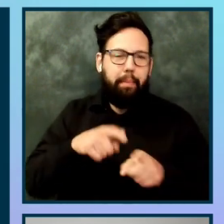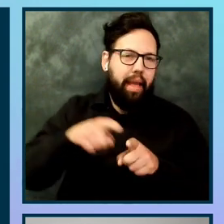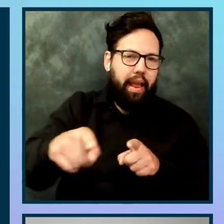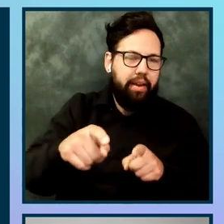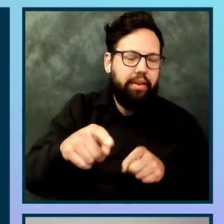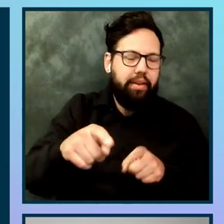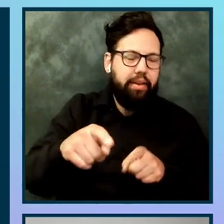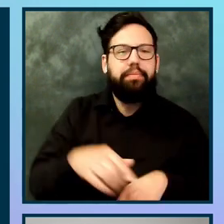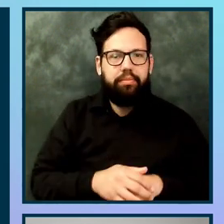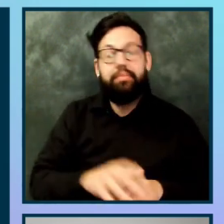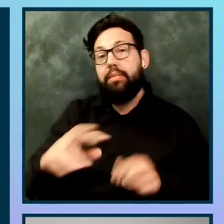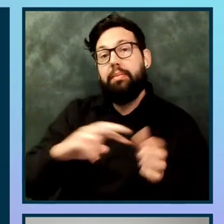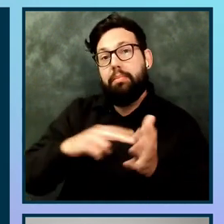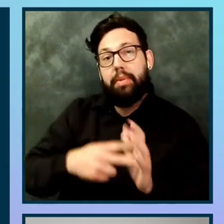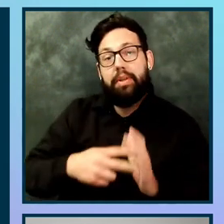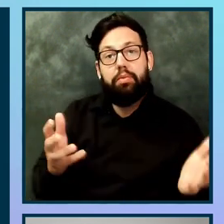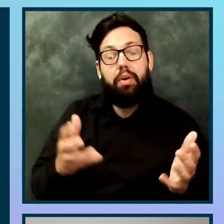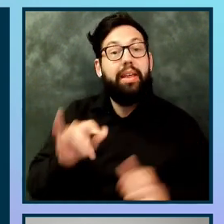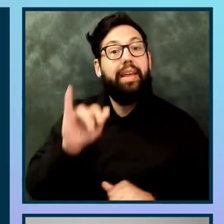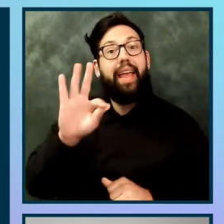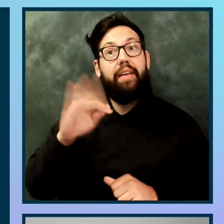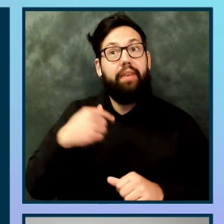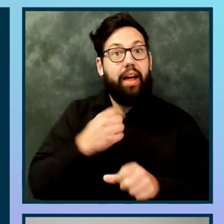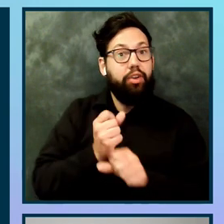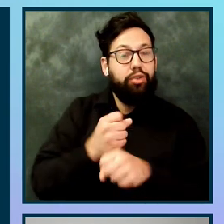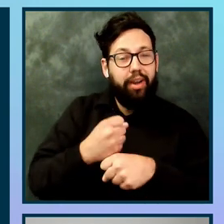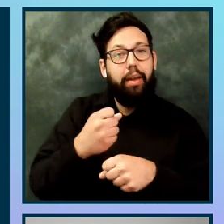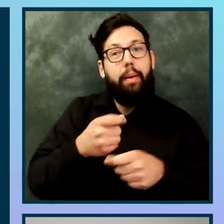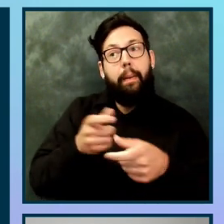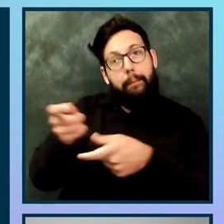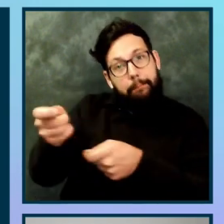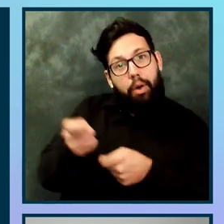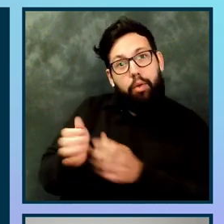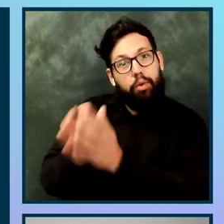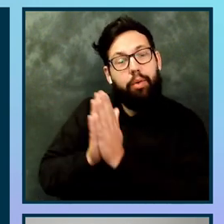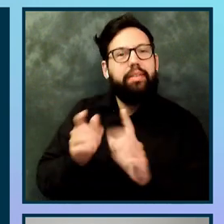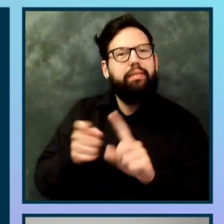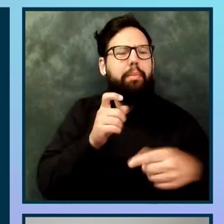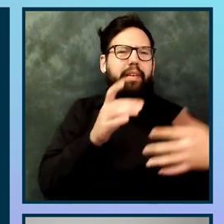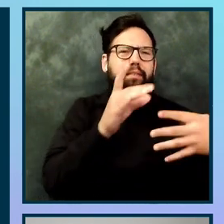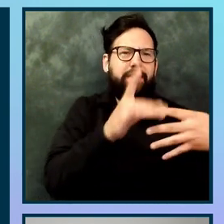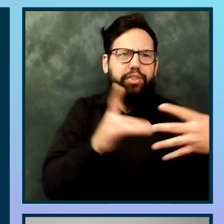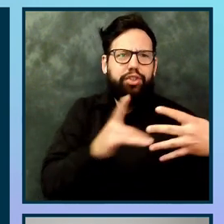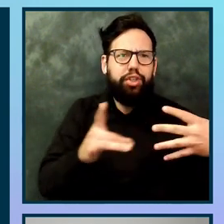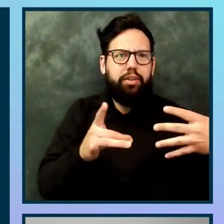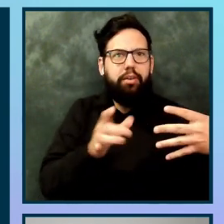means that if I create a pull request from a feature branch to my main branch,